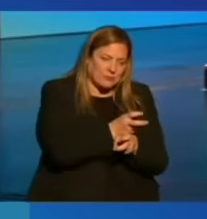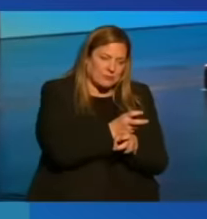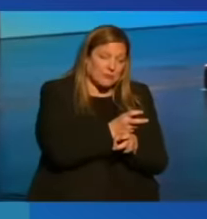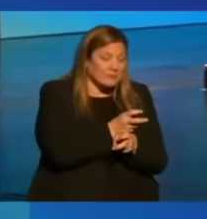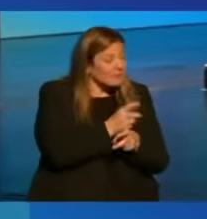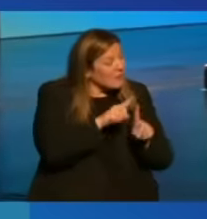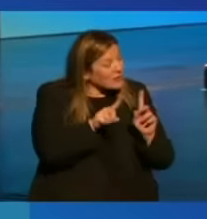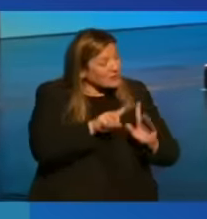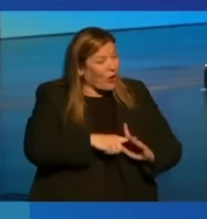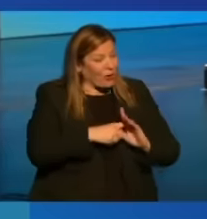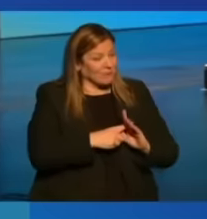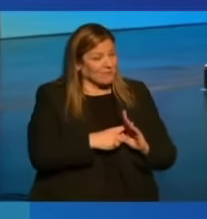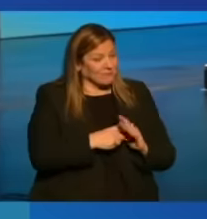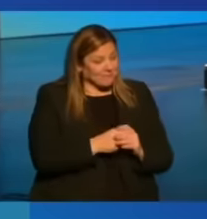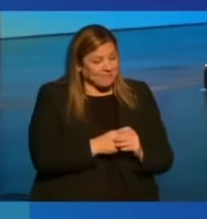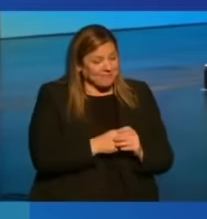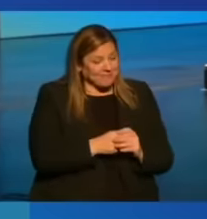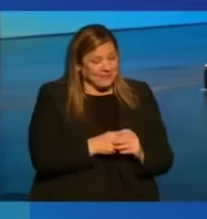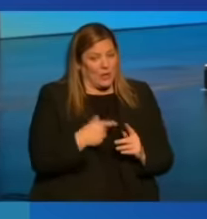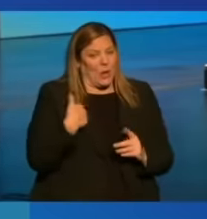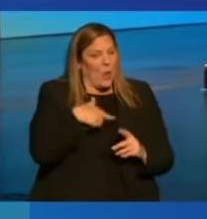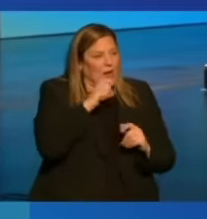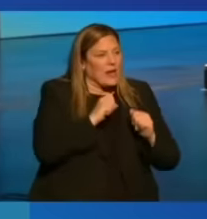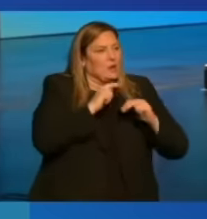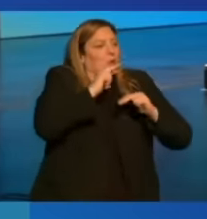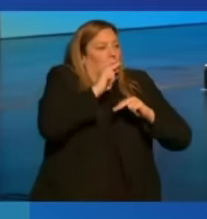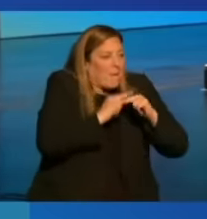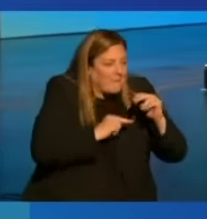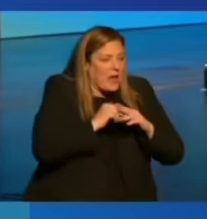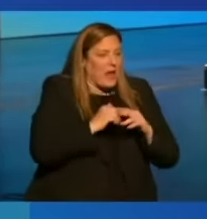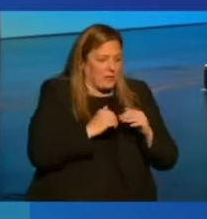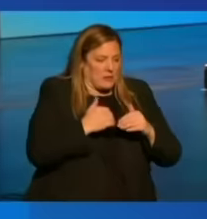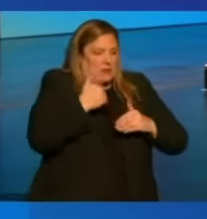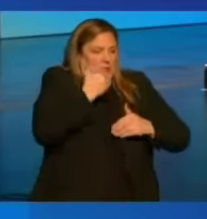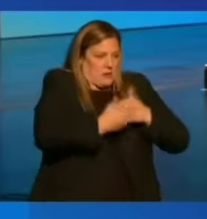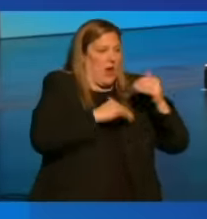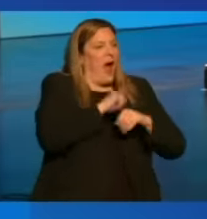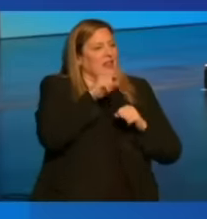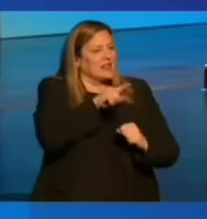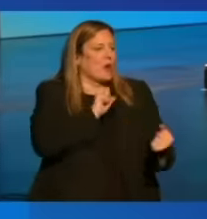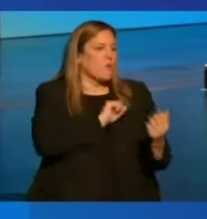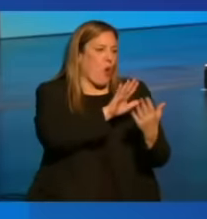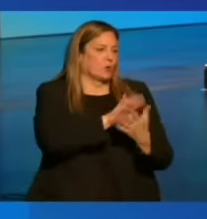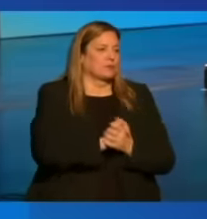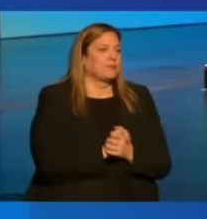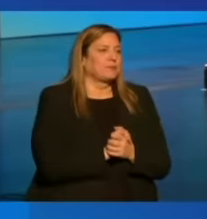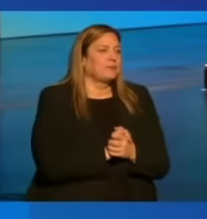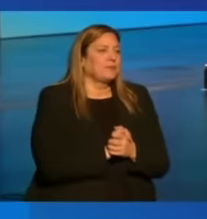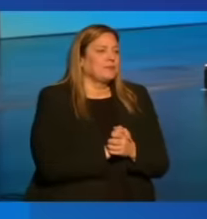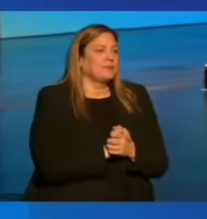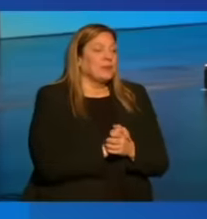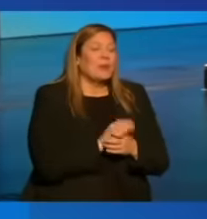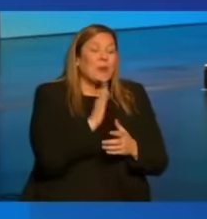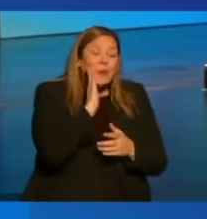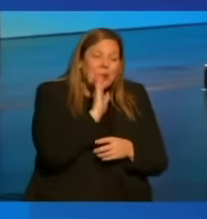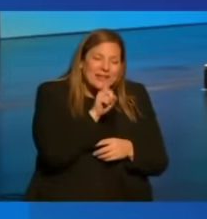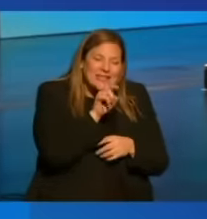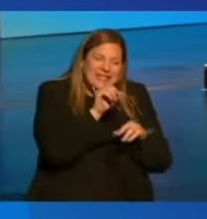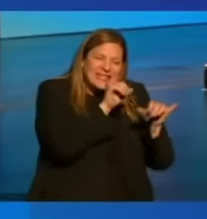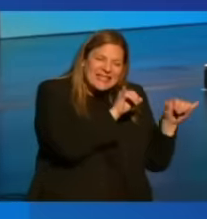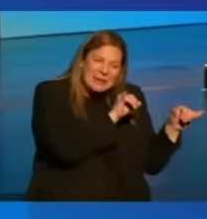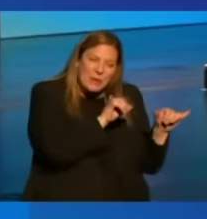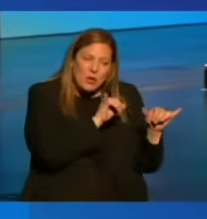start. And we should build on this approach. We're going to need similar international